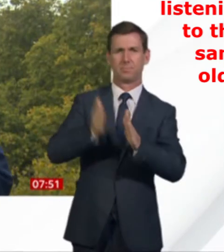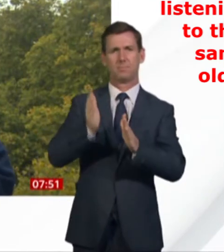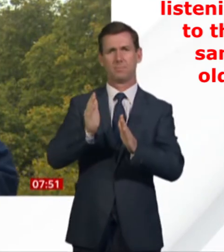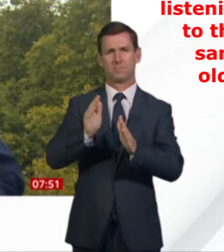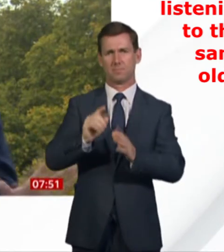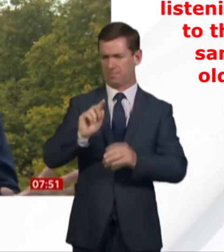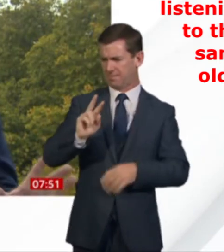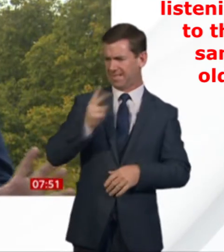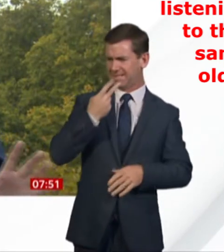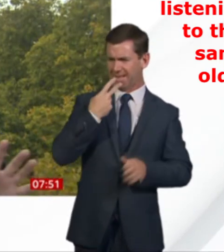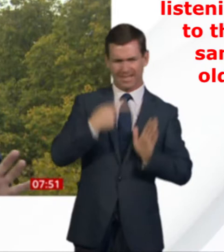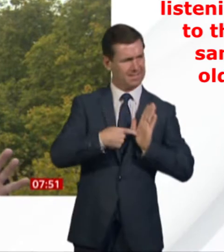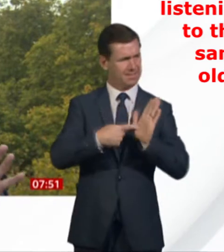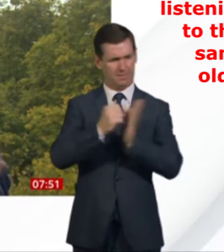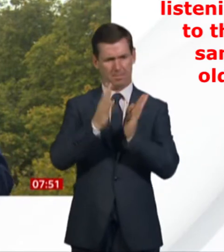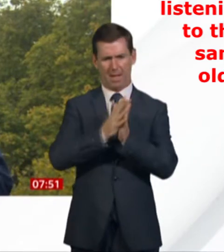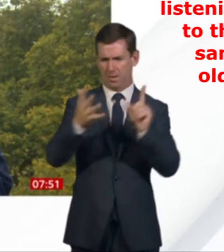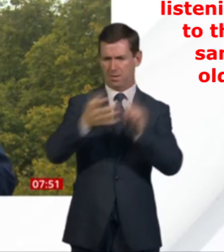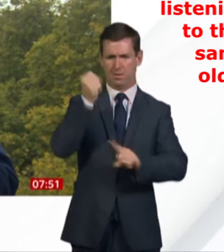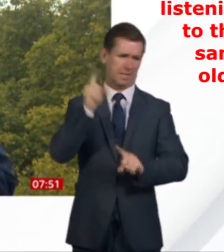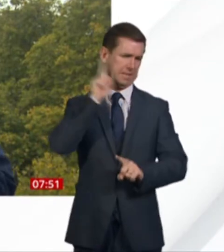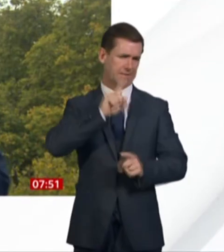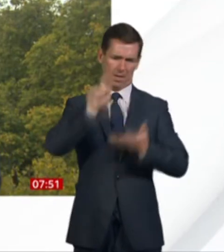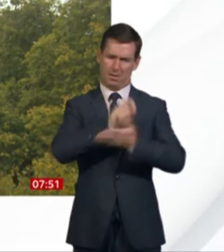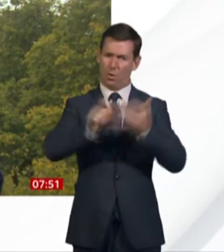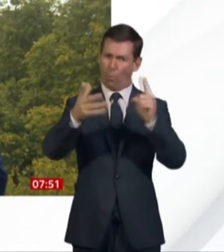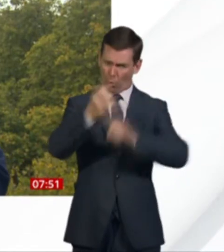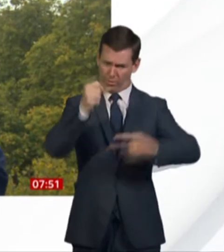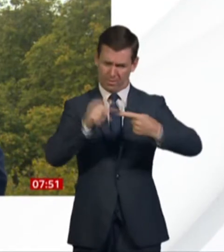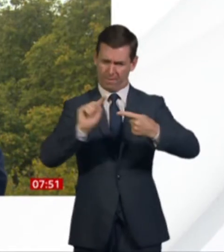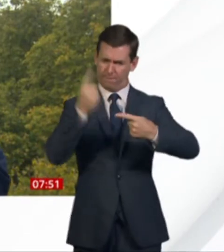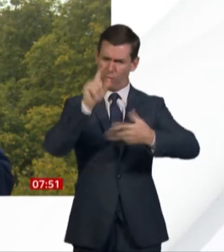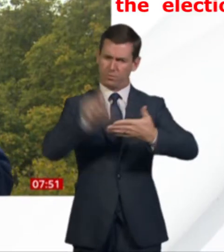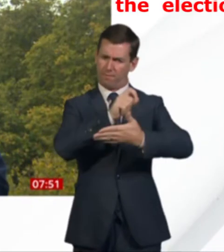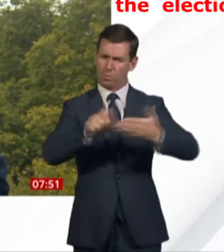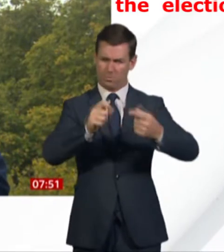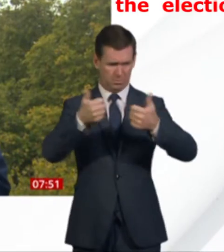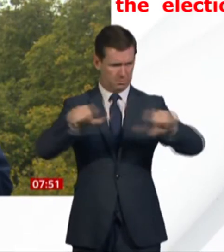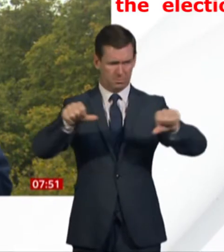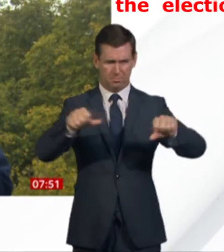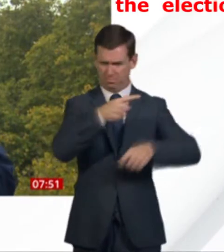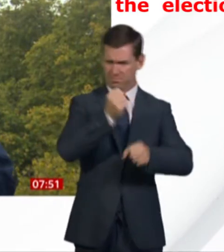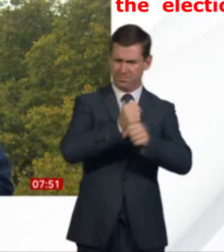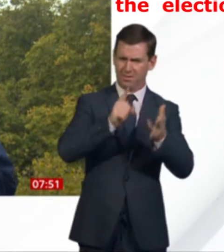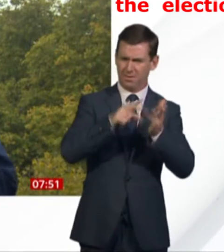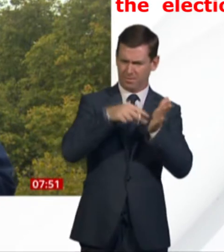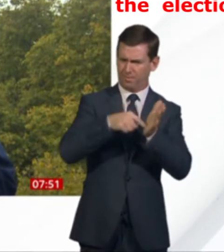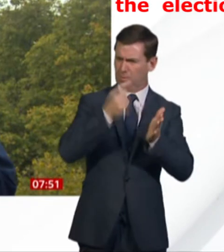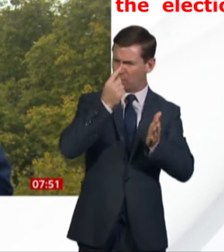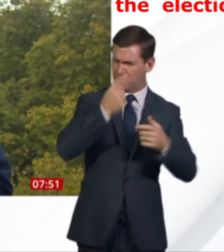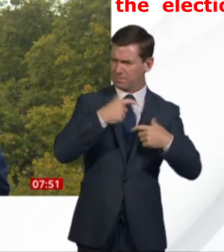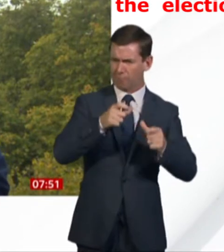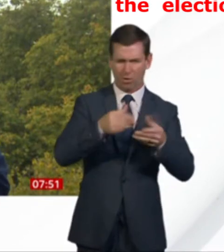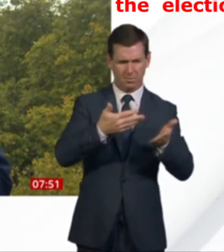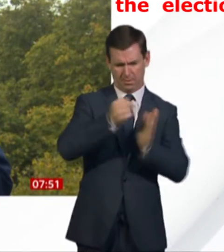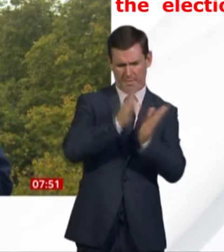passed in Parliament. We voted against it. But the government isn't proceeding with it at the moment. It could be. So, actually, it's the government that's behaving in